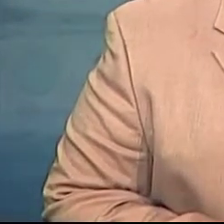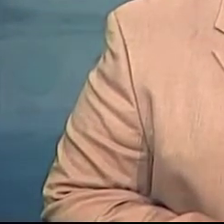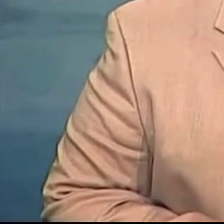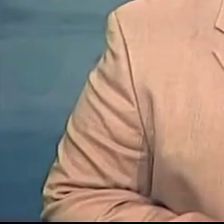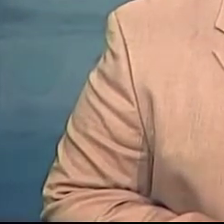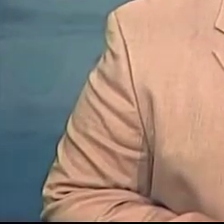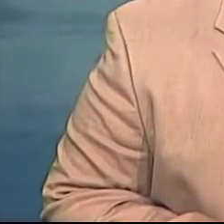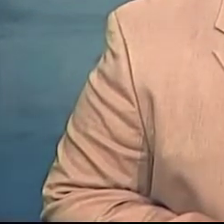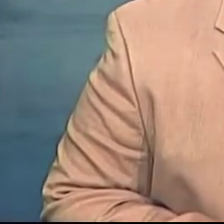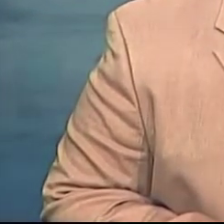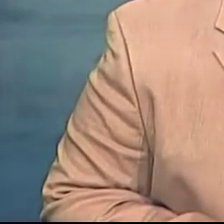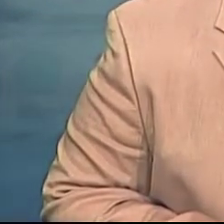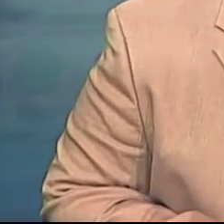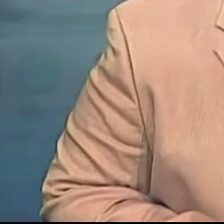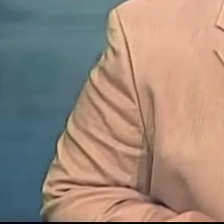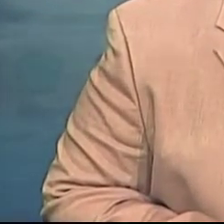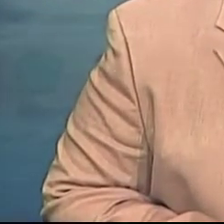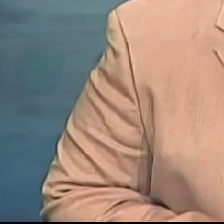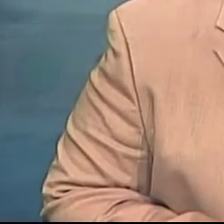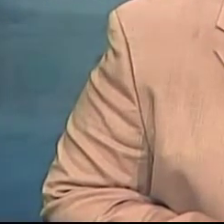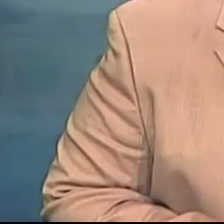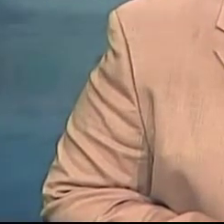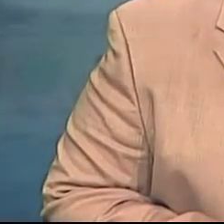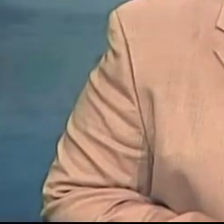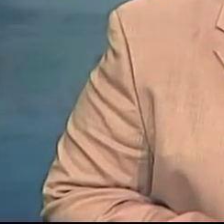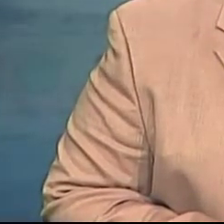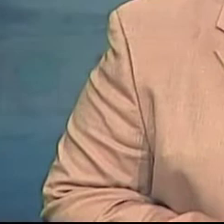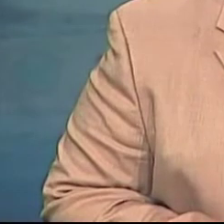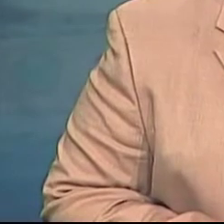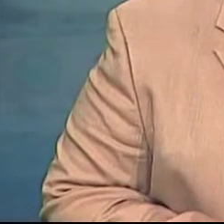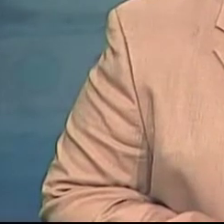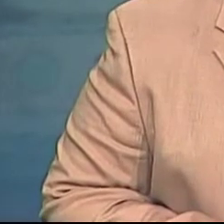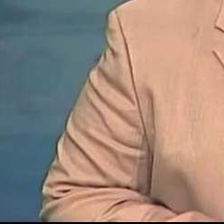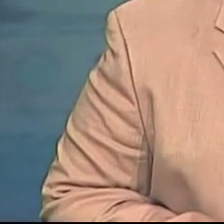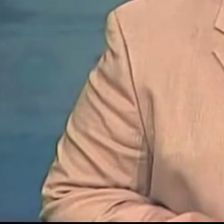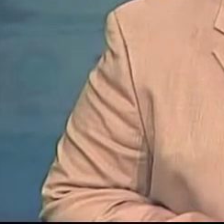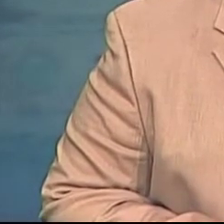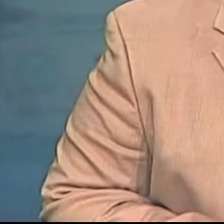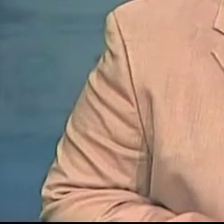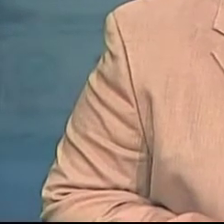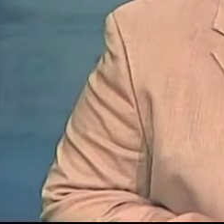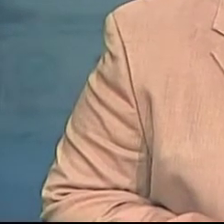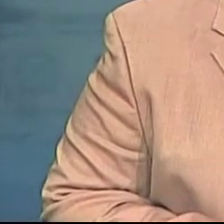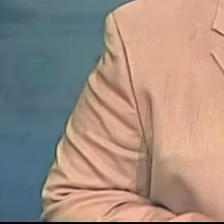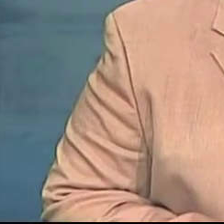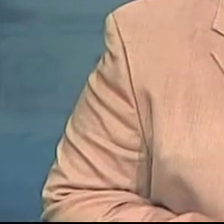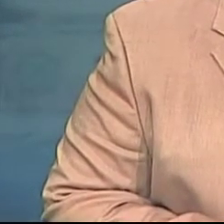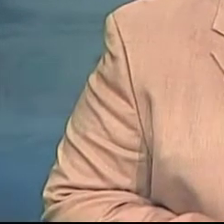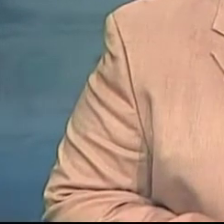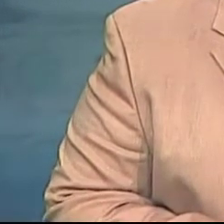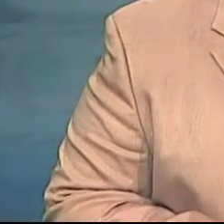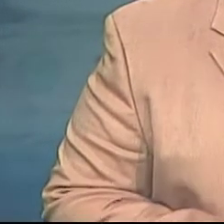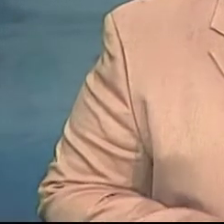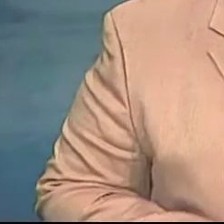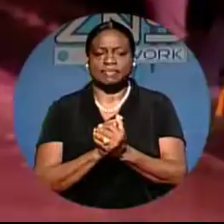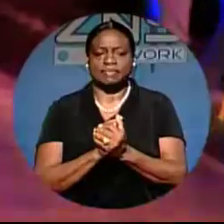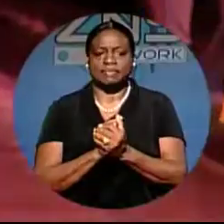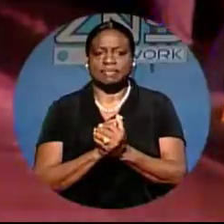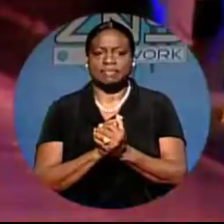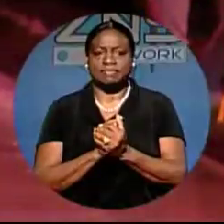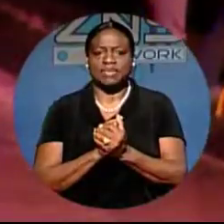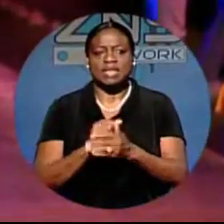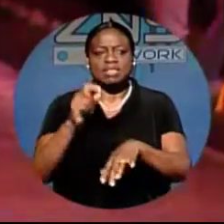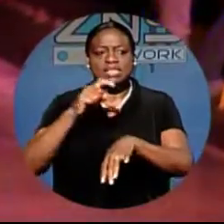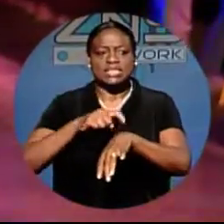Vaughn Albury has a recap of those stories, which brought the country's record murder count to one shy of the triple digits. The